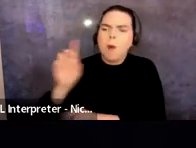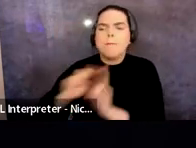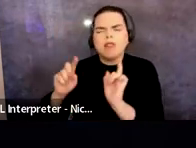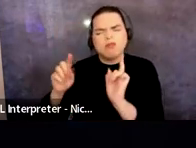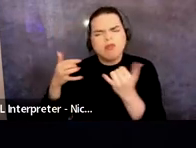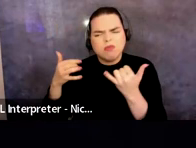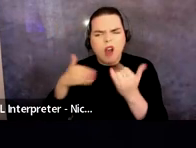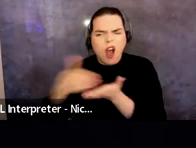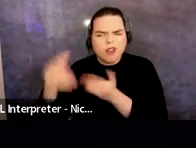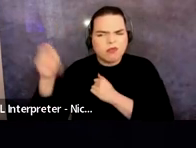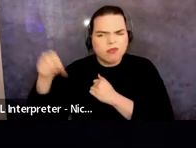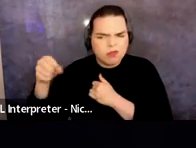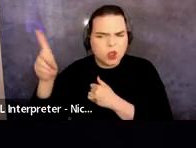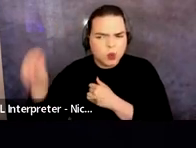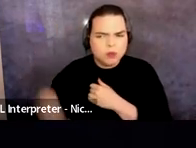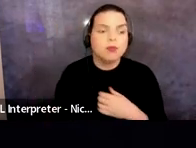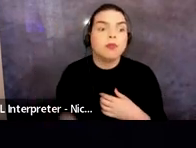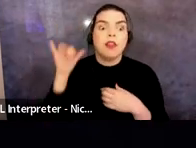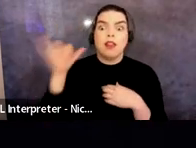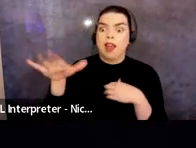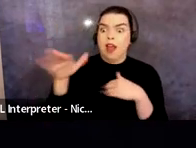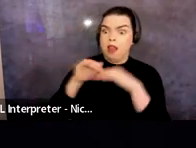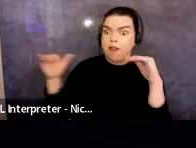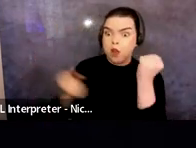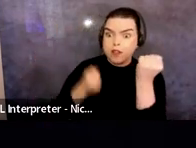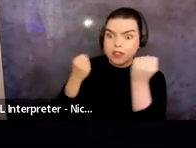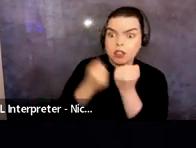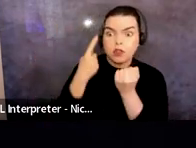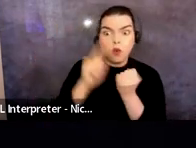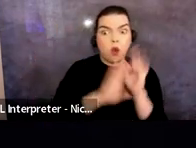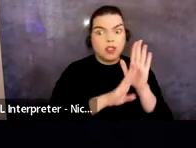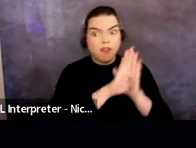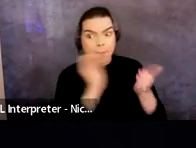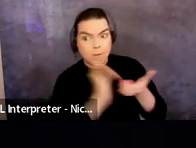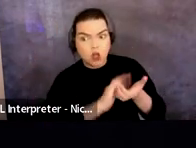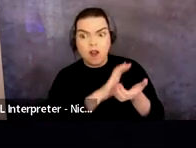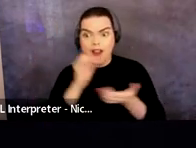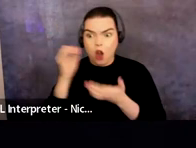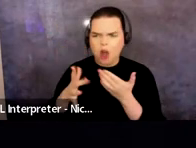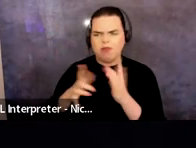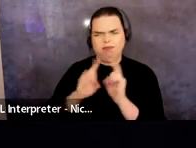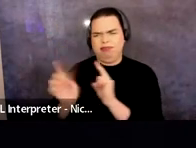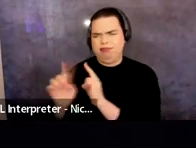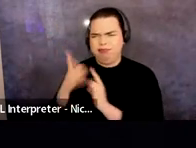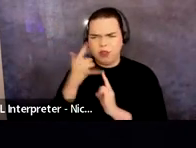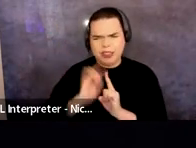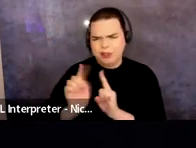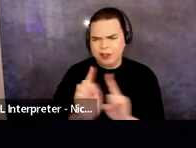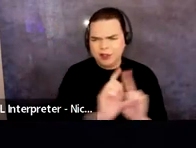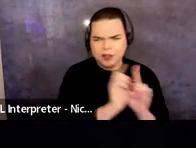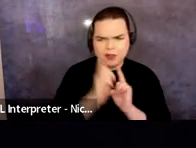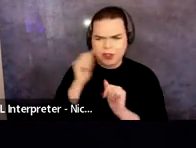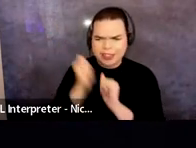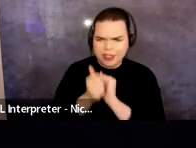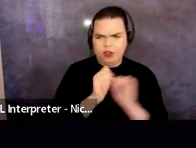understood that the need and level of assistance between development partners and artists varies from artist to artist and project to project. But